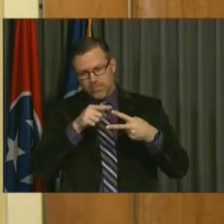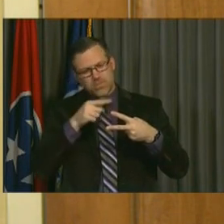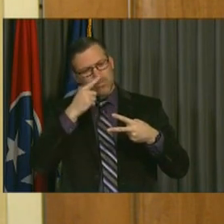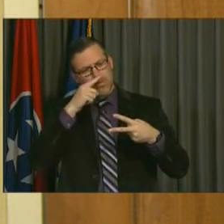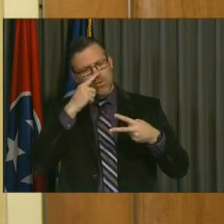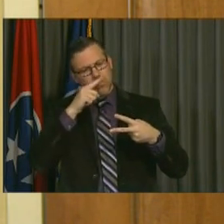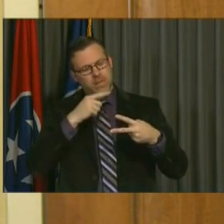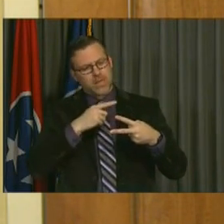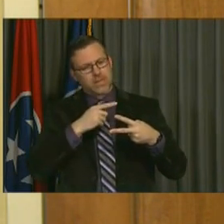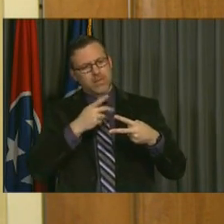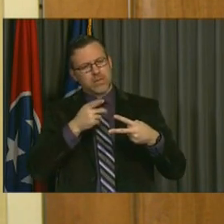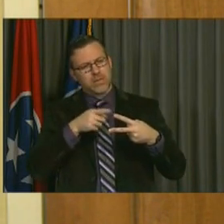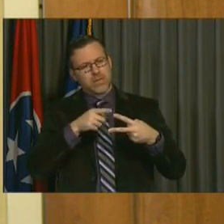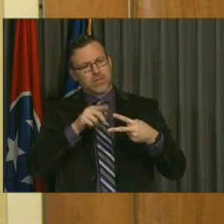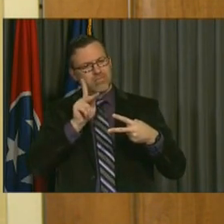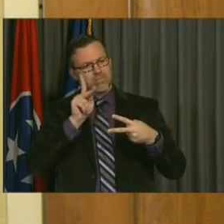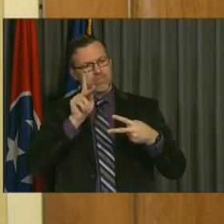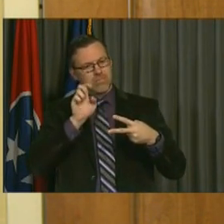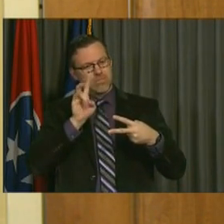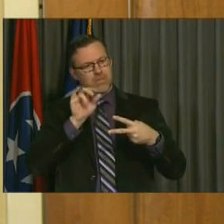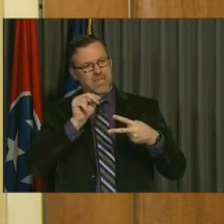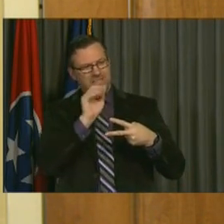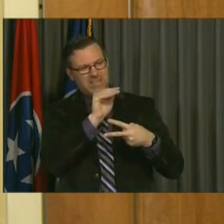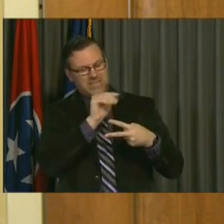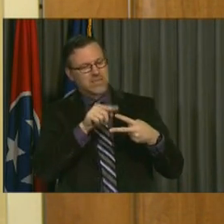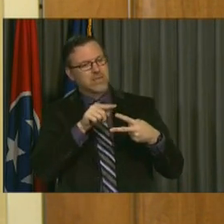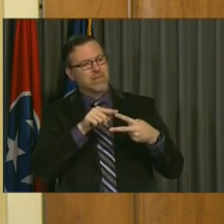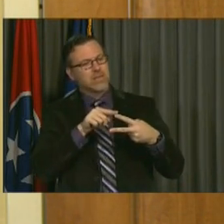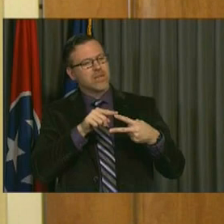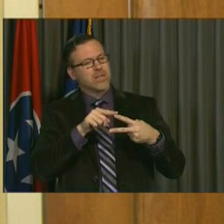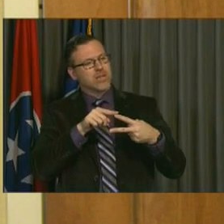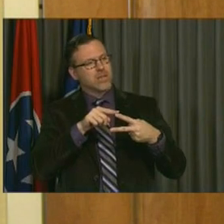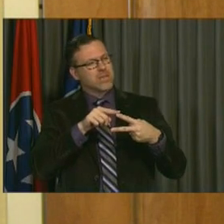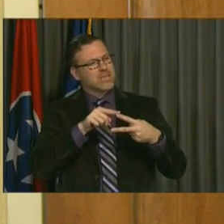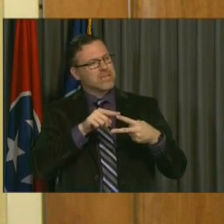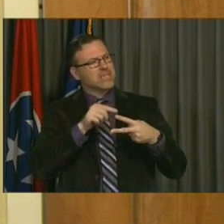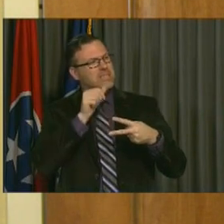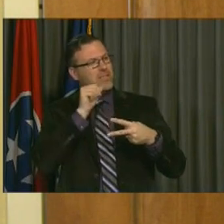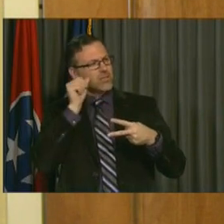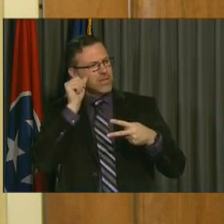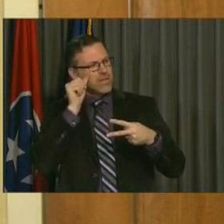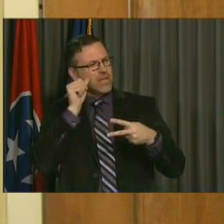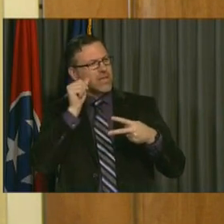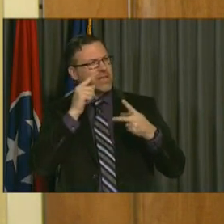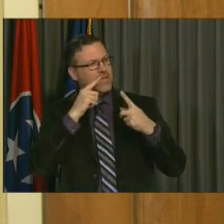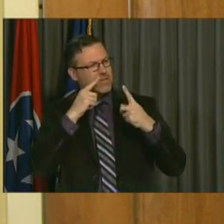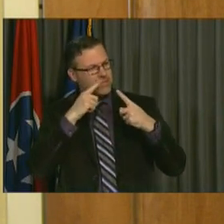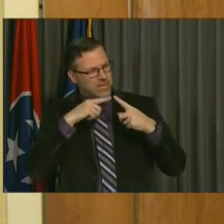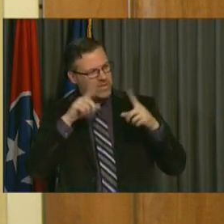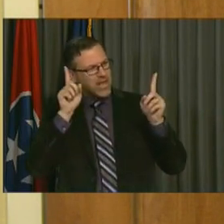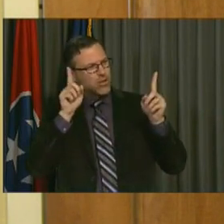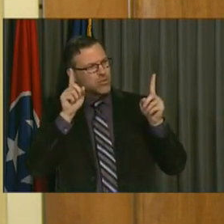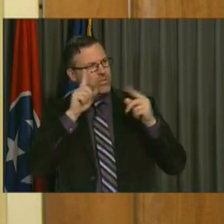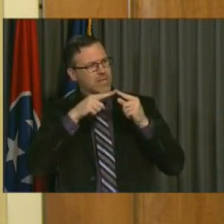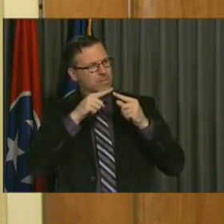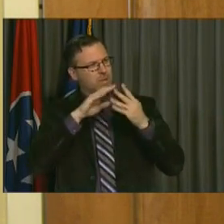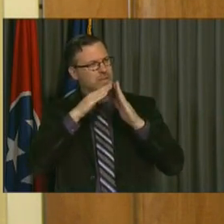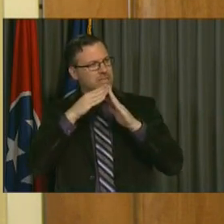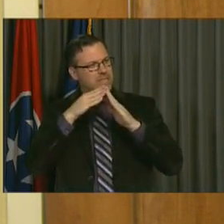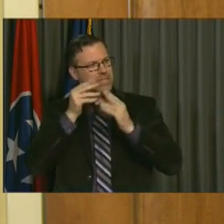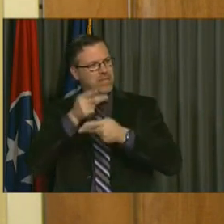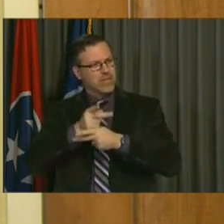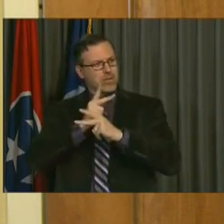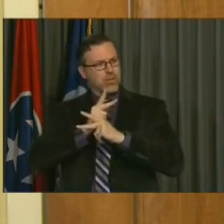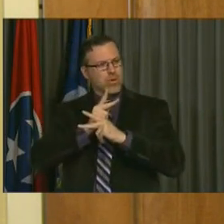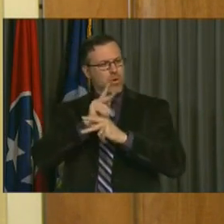discuss having the announcement yesterday about the municipal loan fund